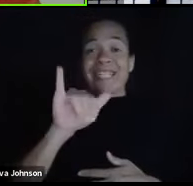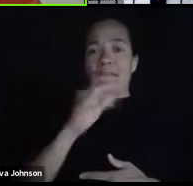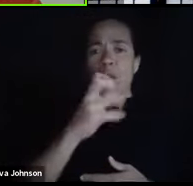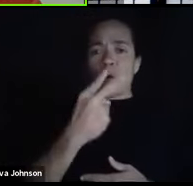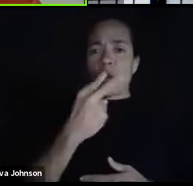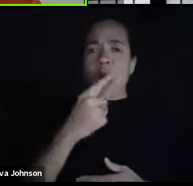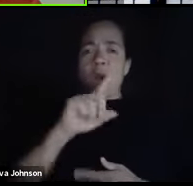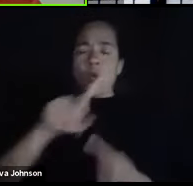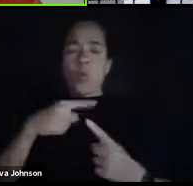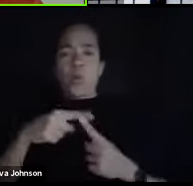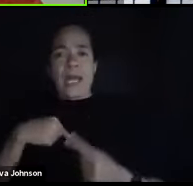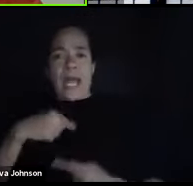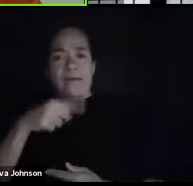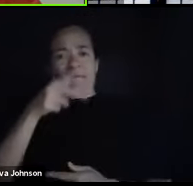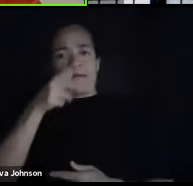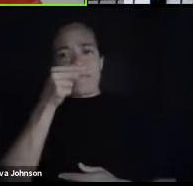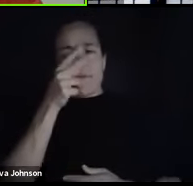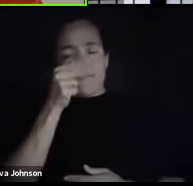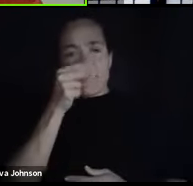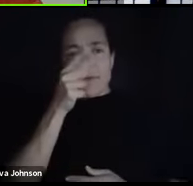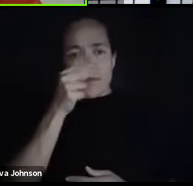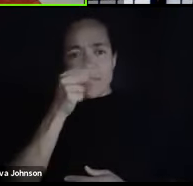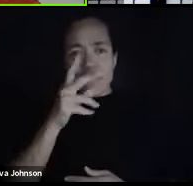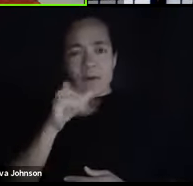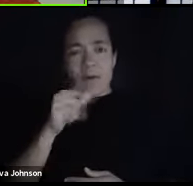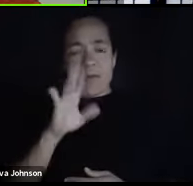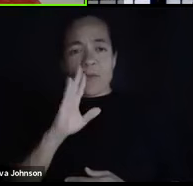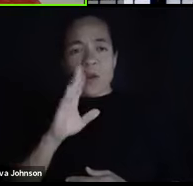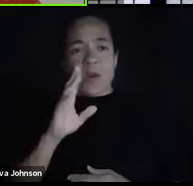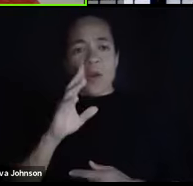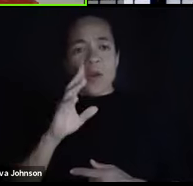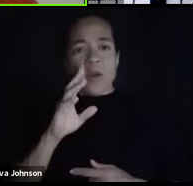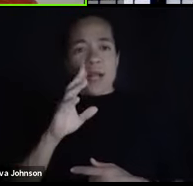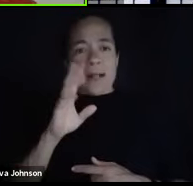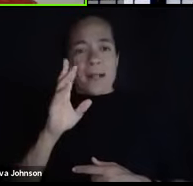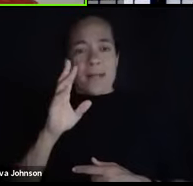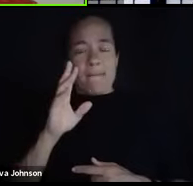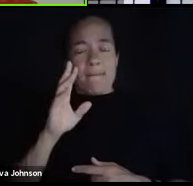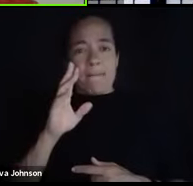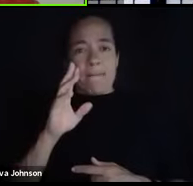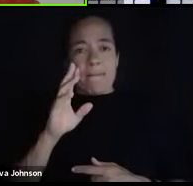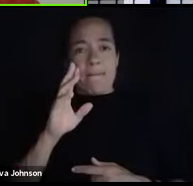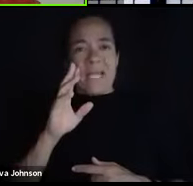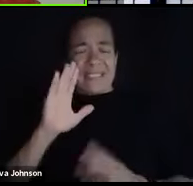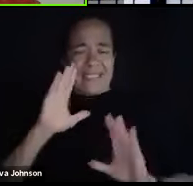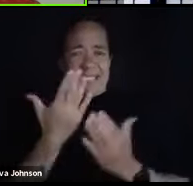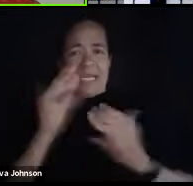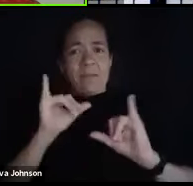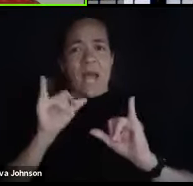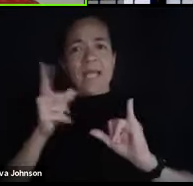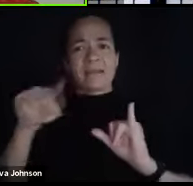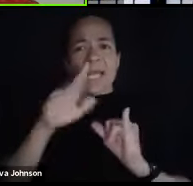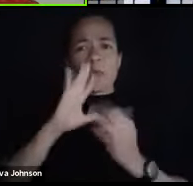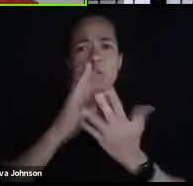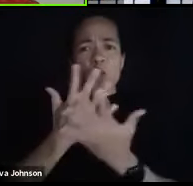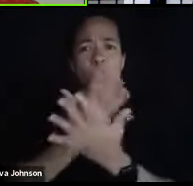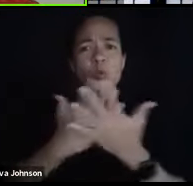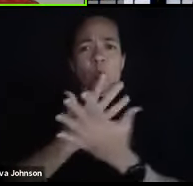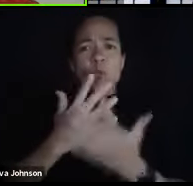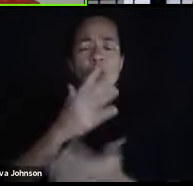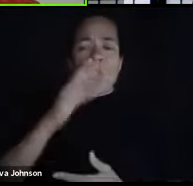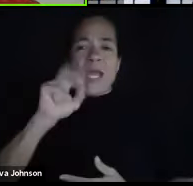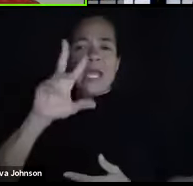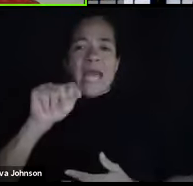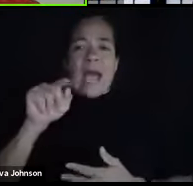freshman, it seemed the overall mood was to weed out those who were struggling and stuff like that. I am pleased that this does not seem to be the